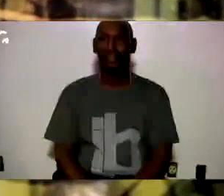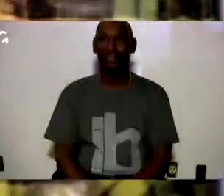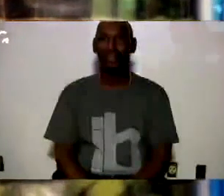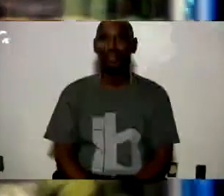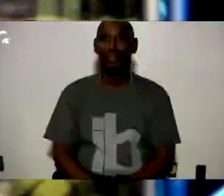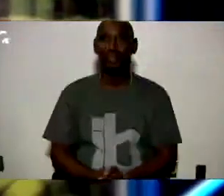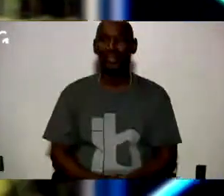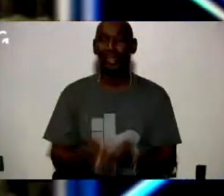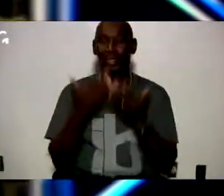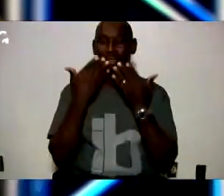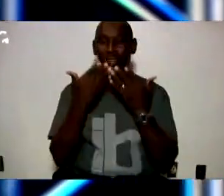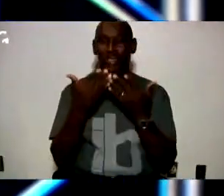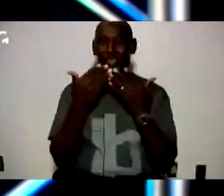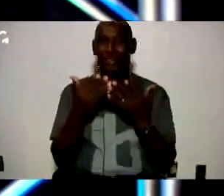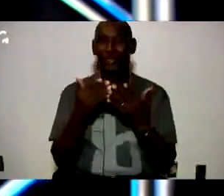All right. Thank you very much.